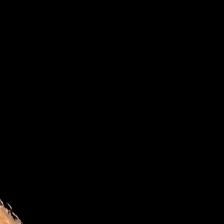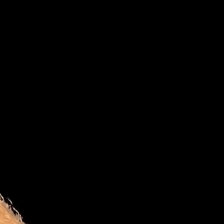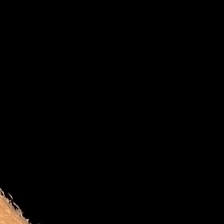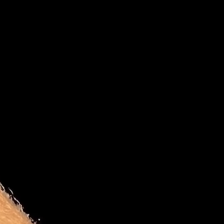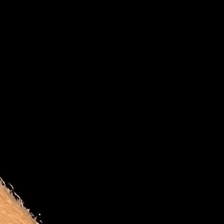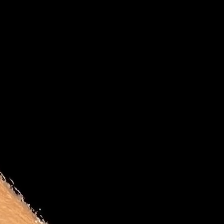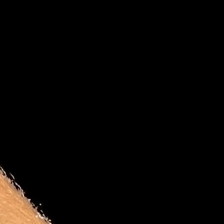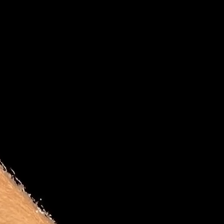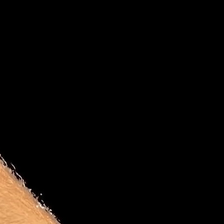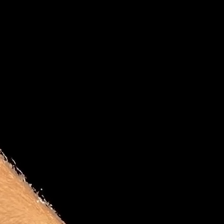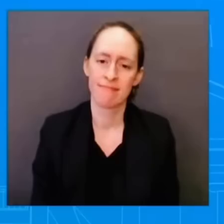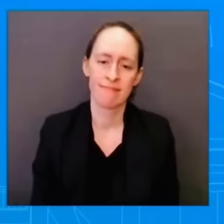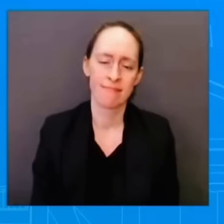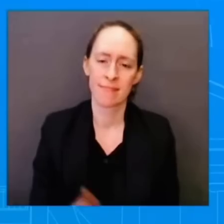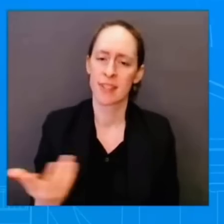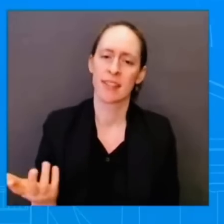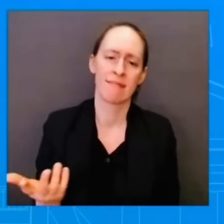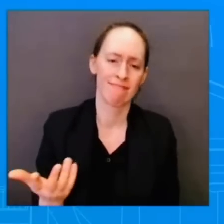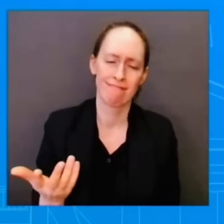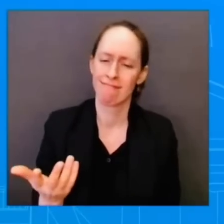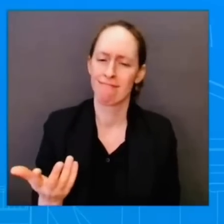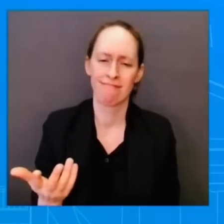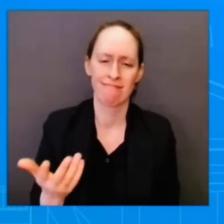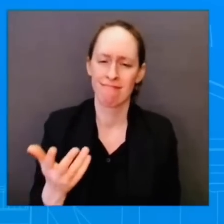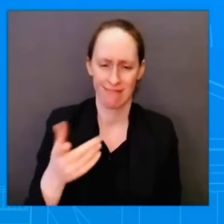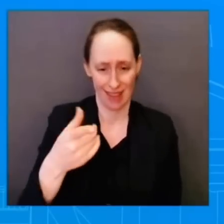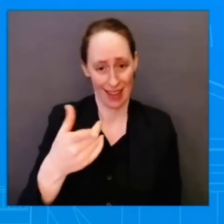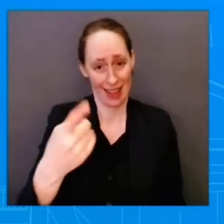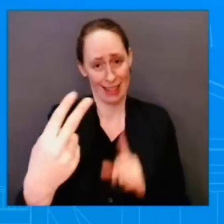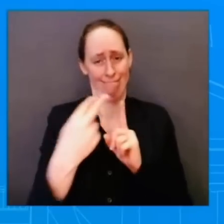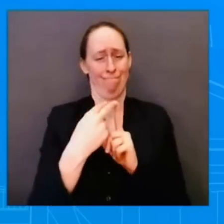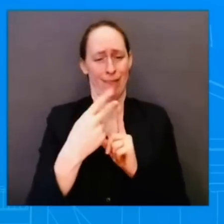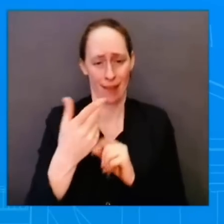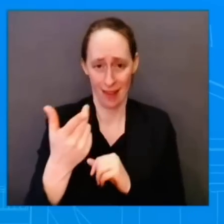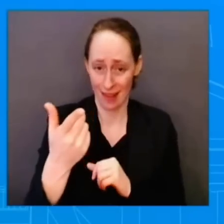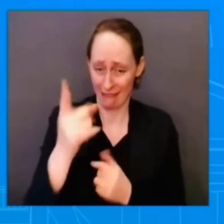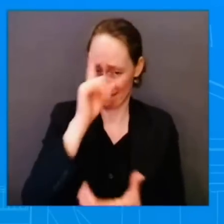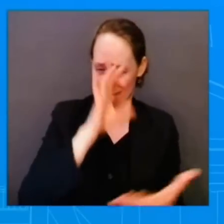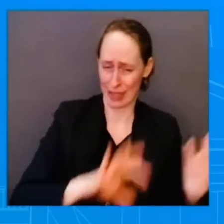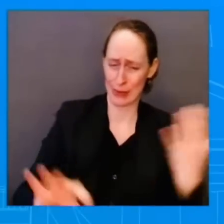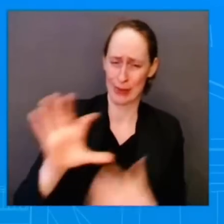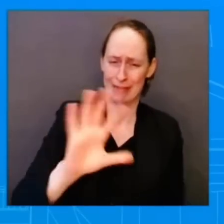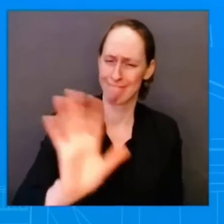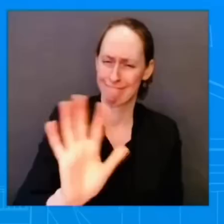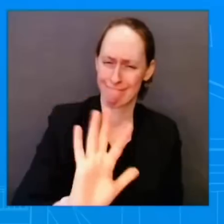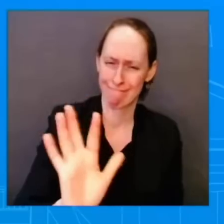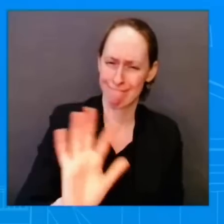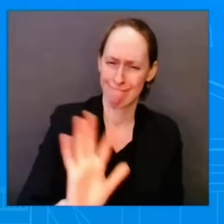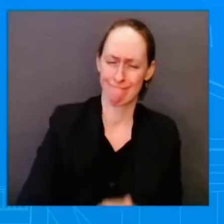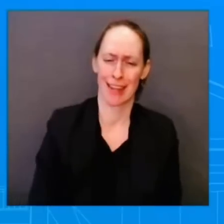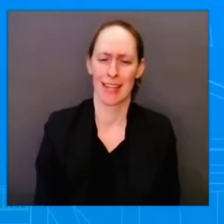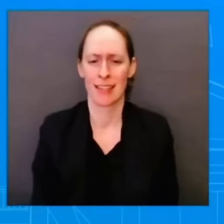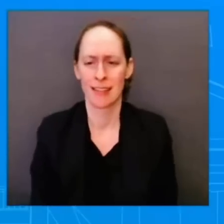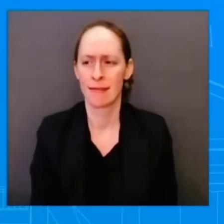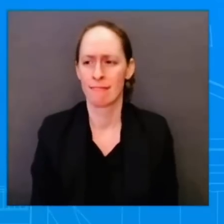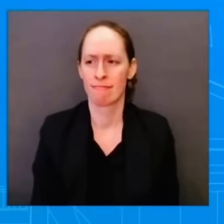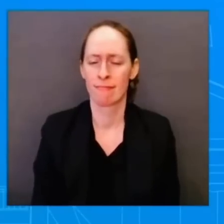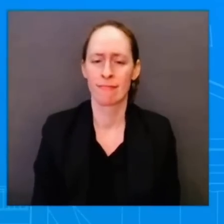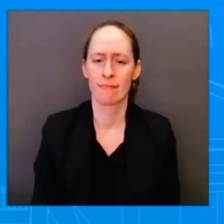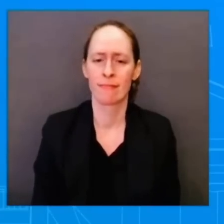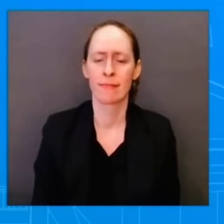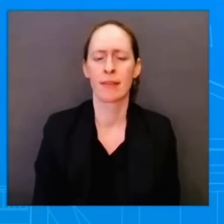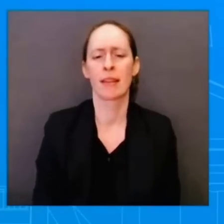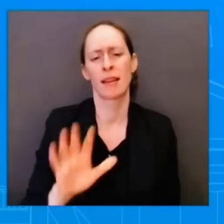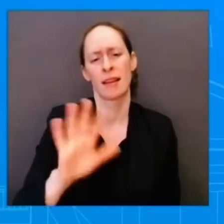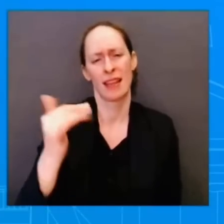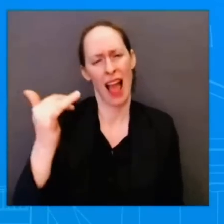why are you struggling, Karine? I think when you look at how the federal agencies have responded from day one and